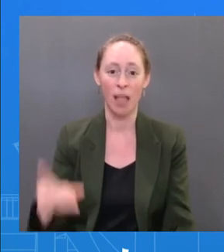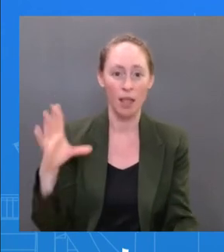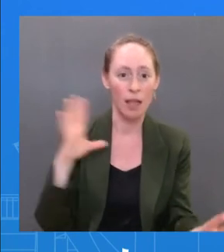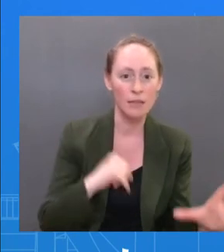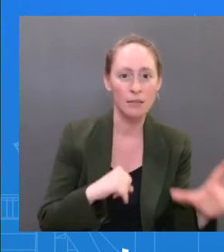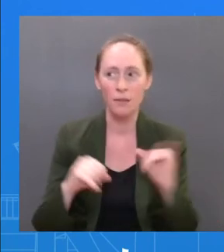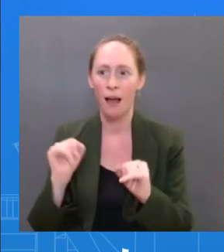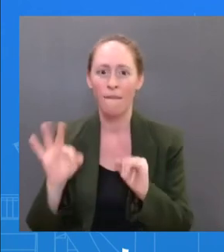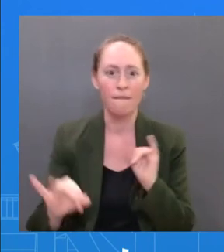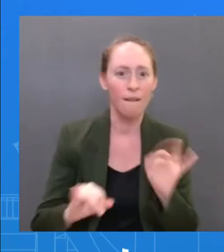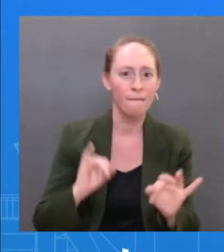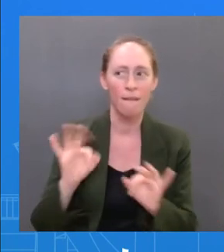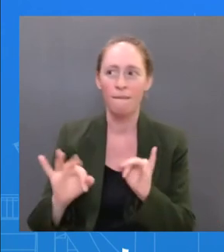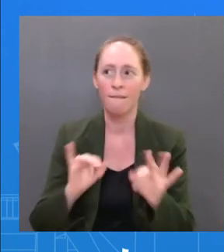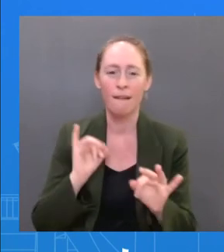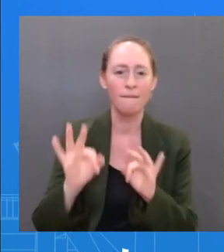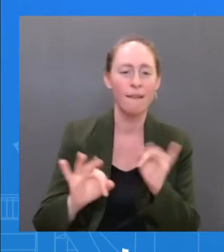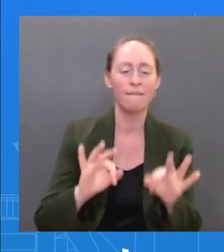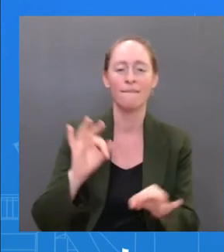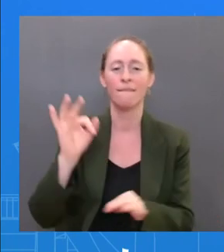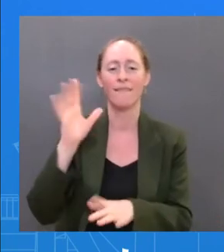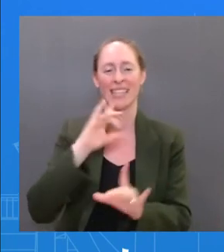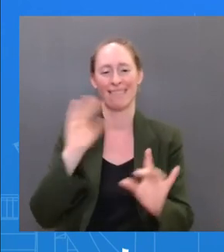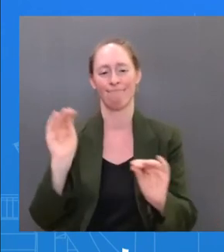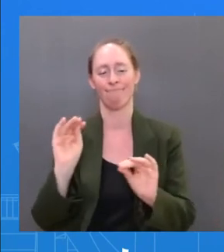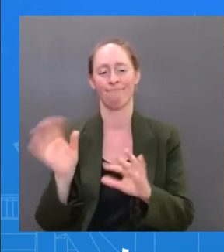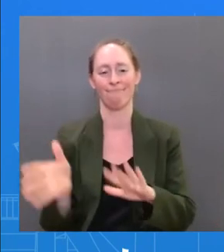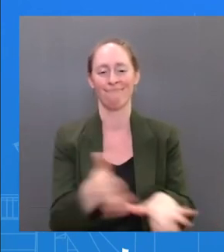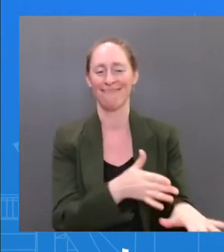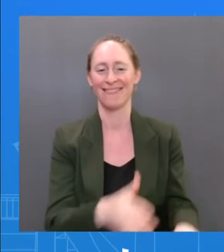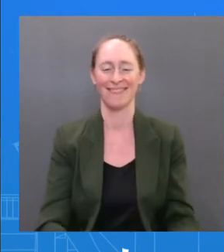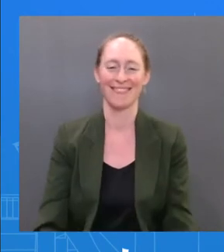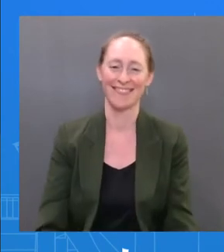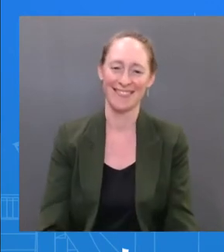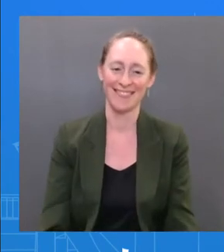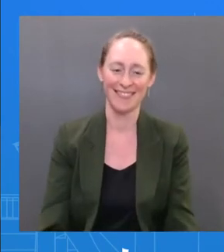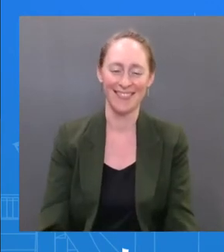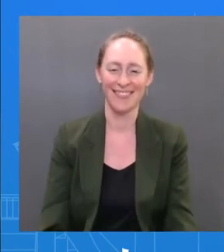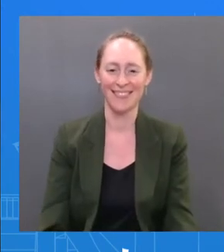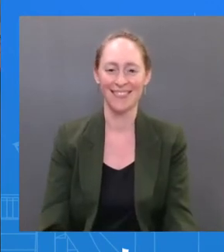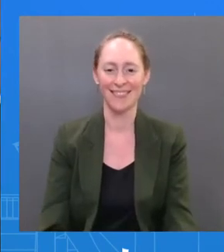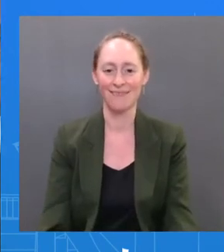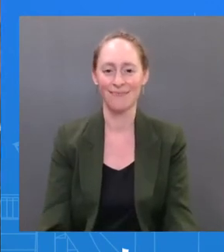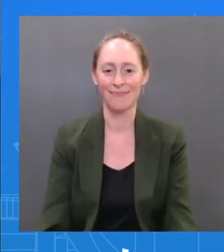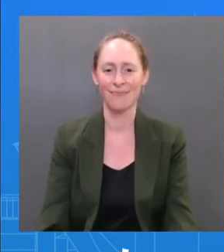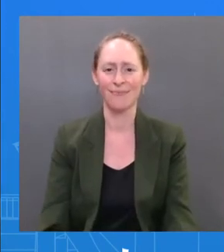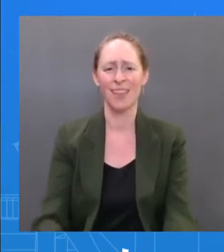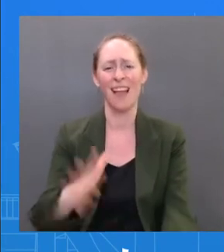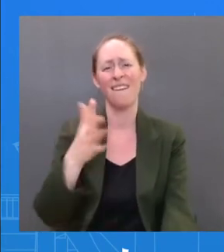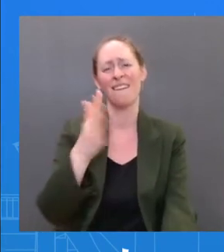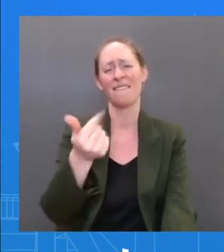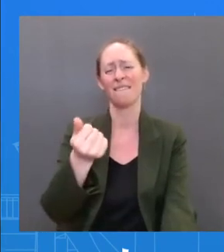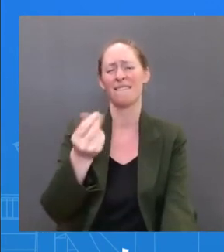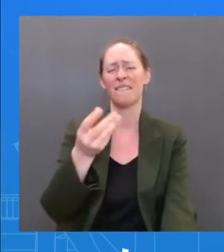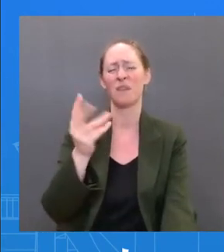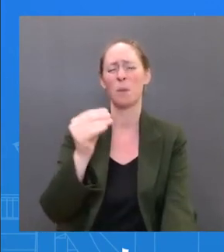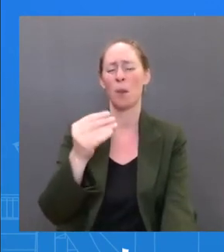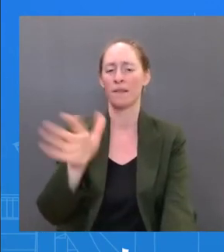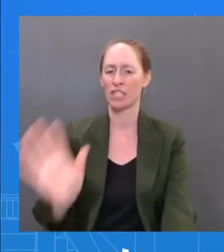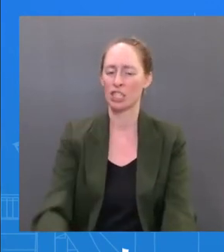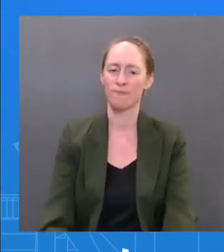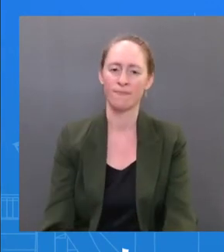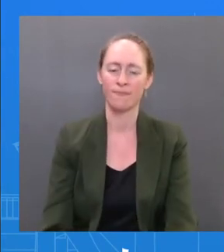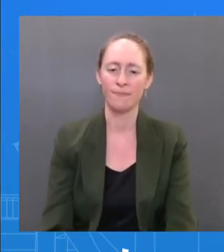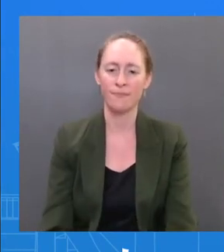decision, by the way, made by Dr. O'Connor, his physician. All right. We're just going to take a few more from the back. Go ahead. The Okay. Thank you. Dr. Jacques, can you